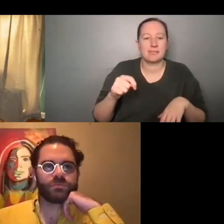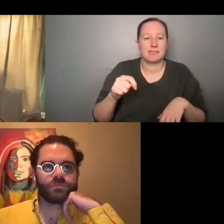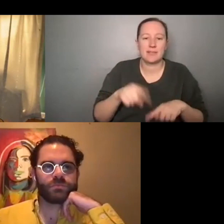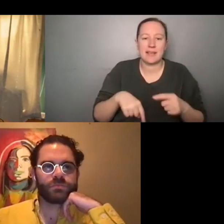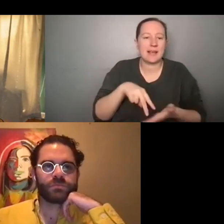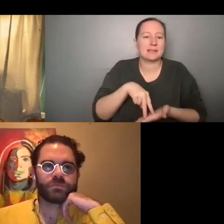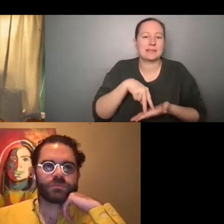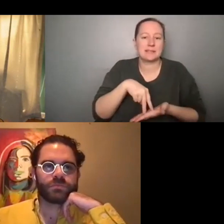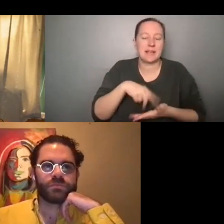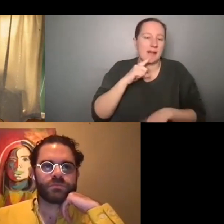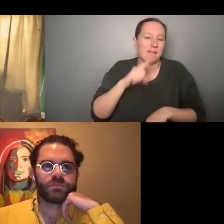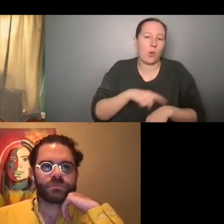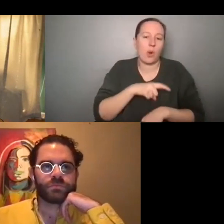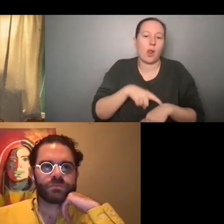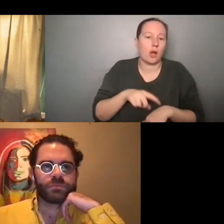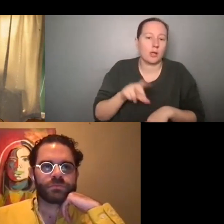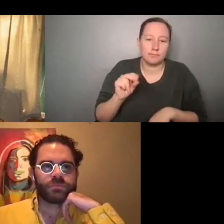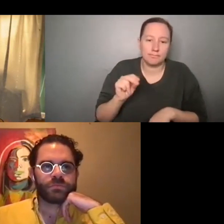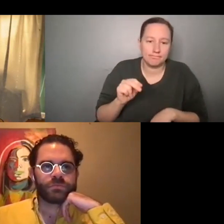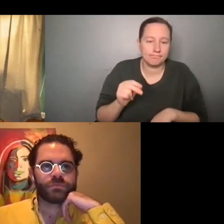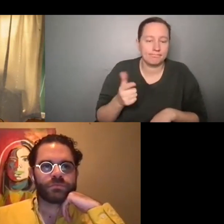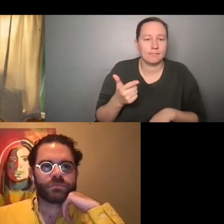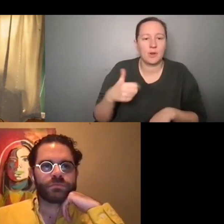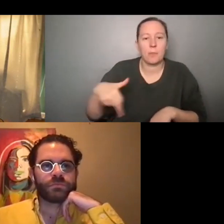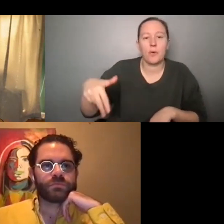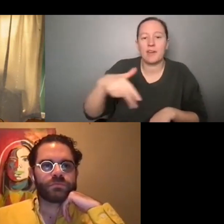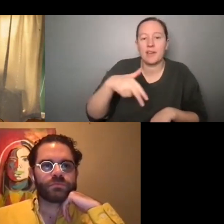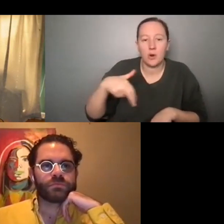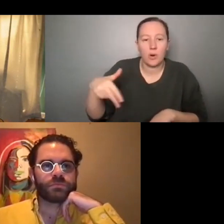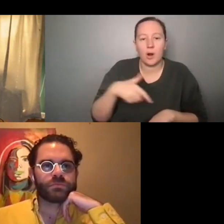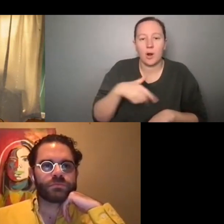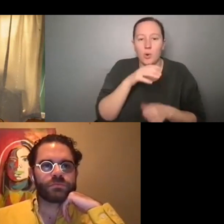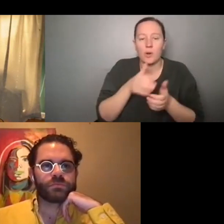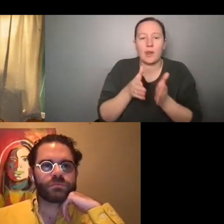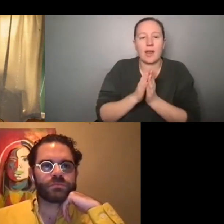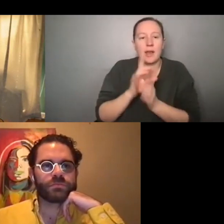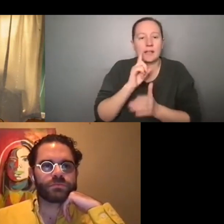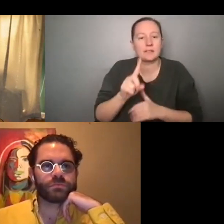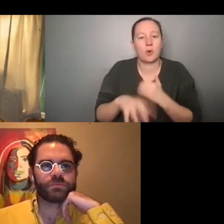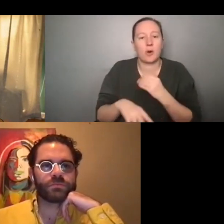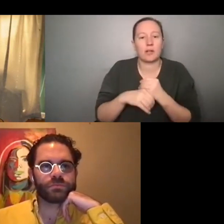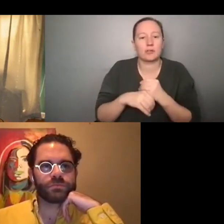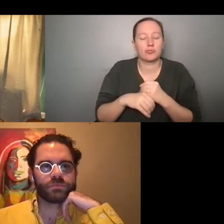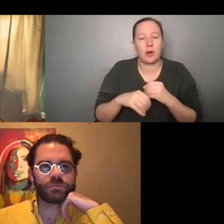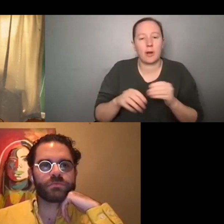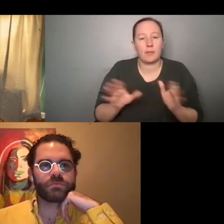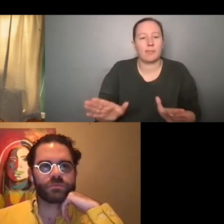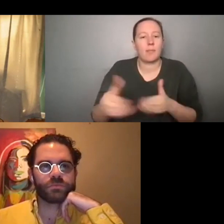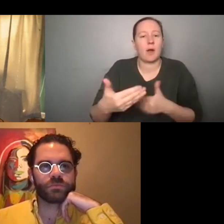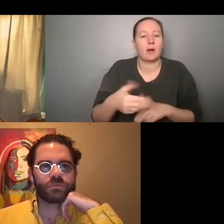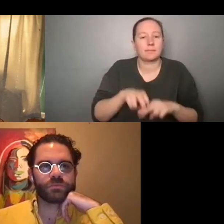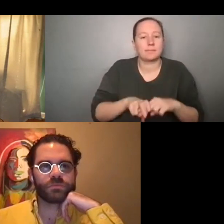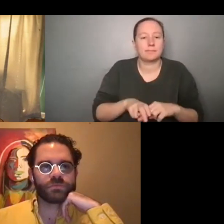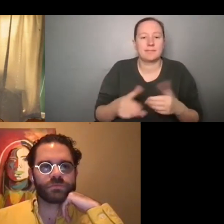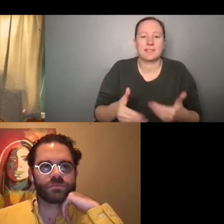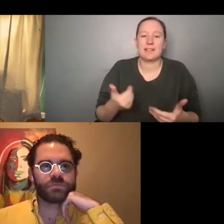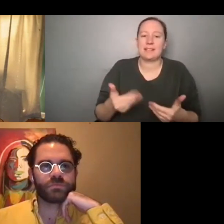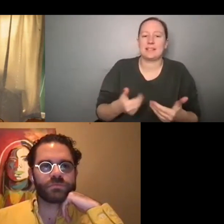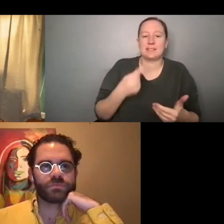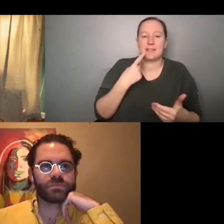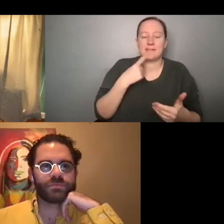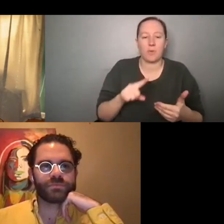really long periods of time. So if I'm ever on set, like I'll just ask for a spare Apple box to sit down. And that's a very simple thing for